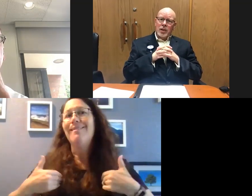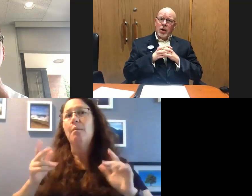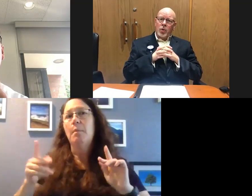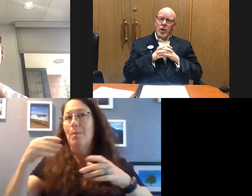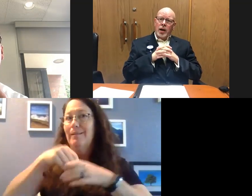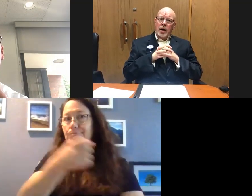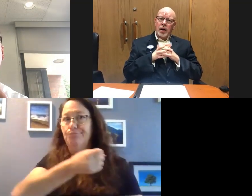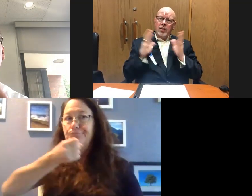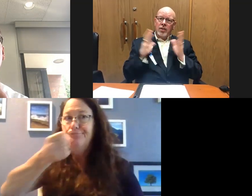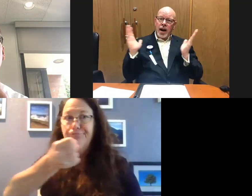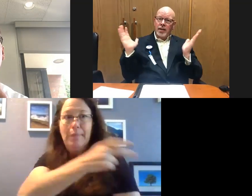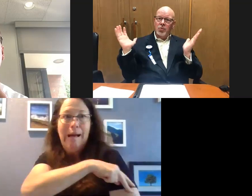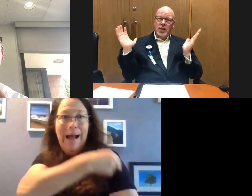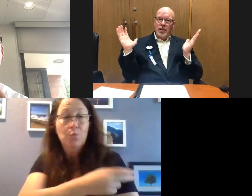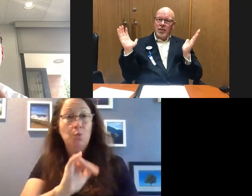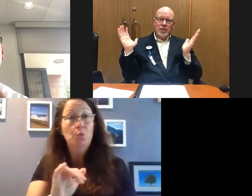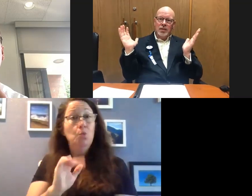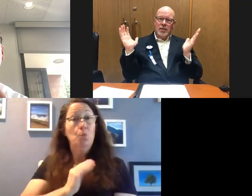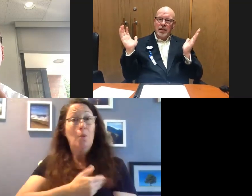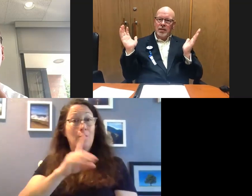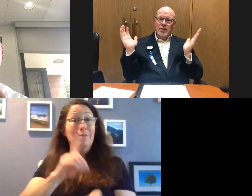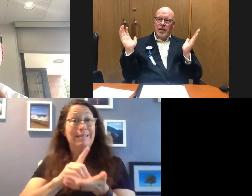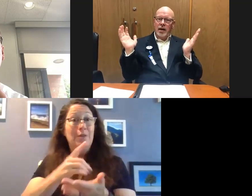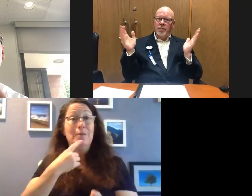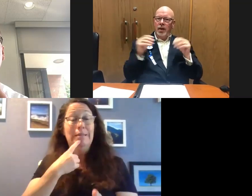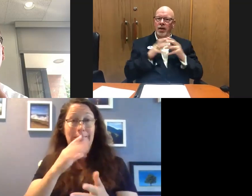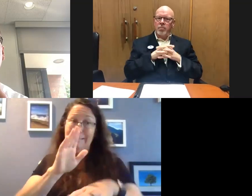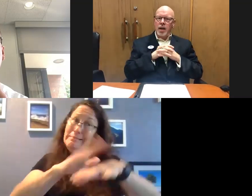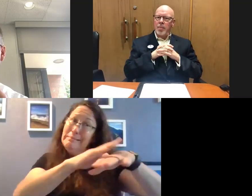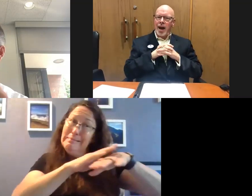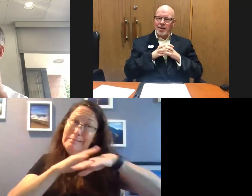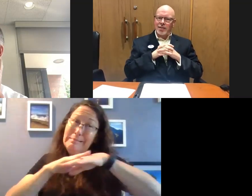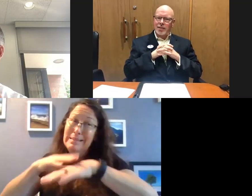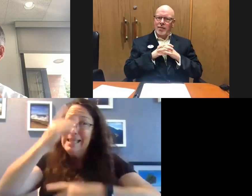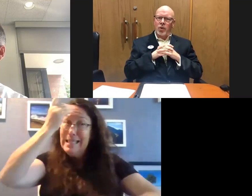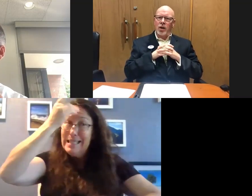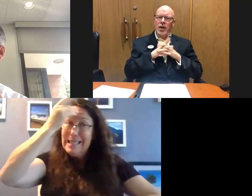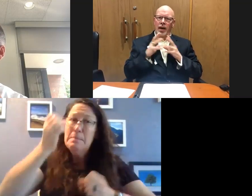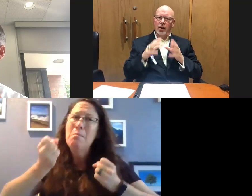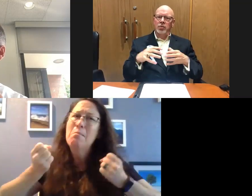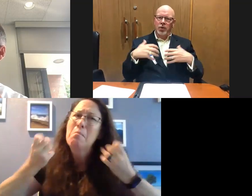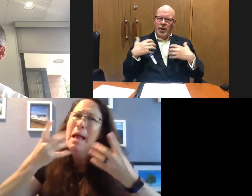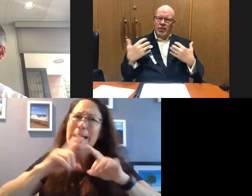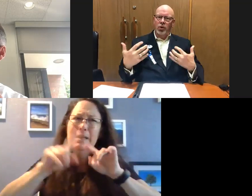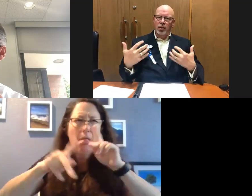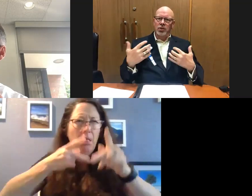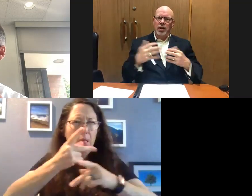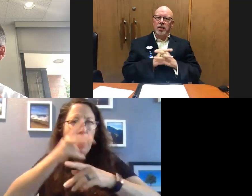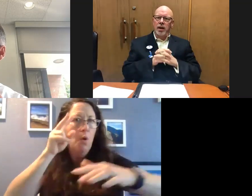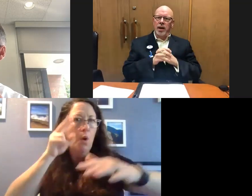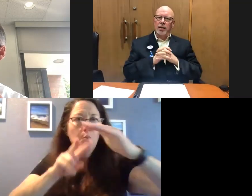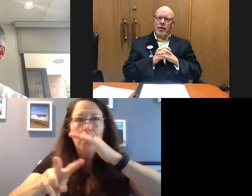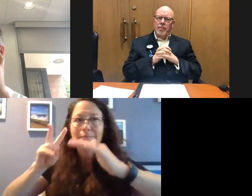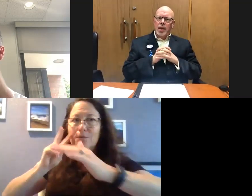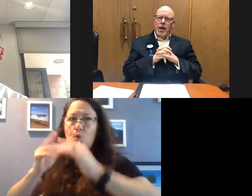So our doctors will tell you this is a disease of many masks, where you can't always predict what it presents